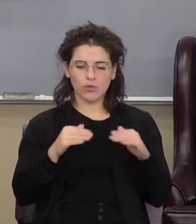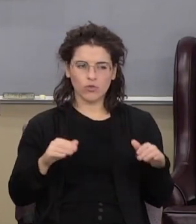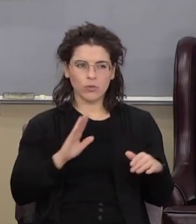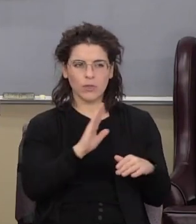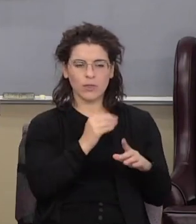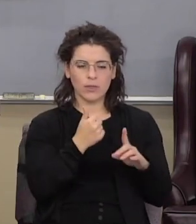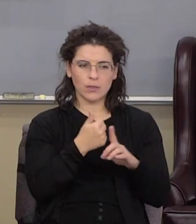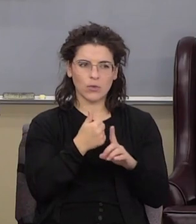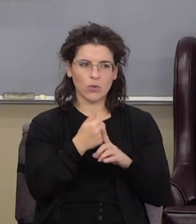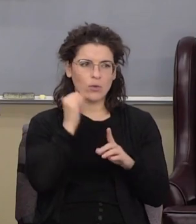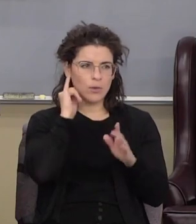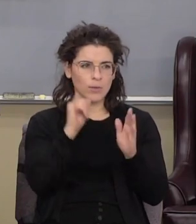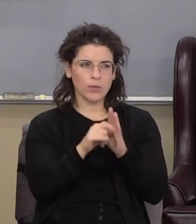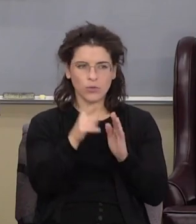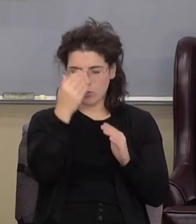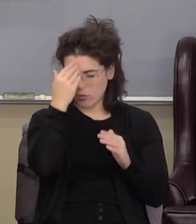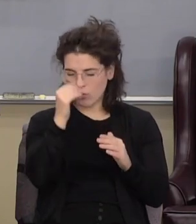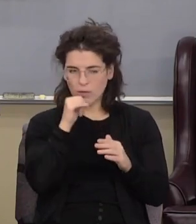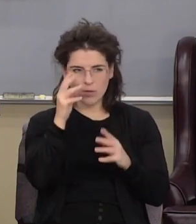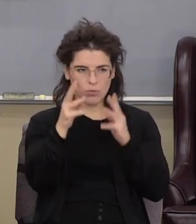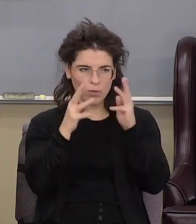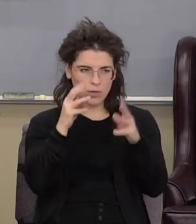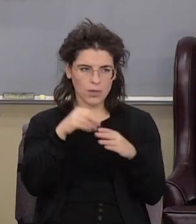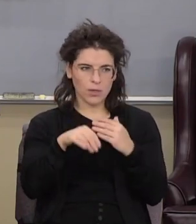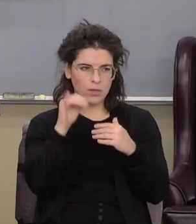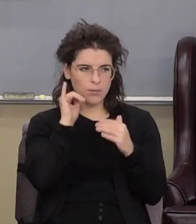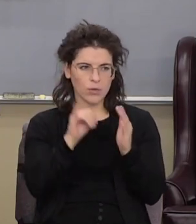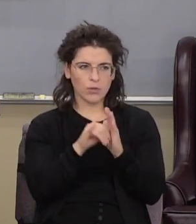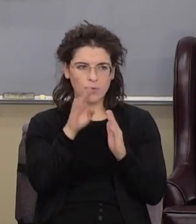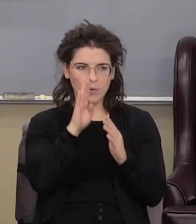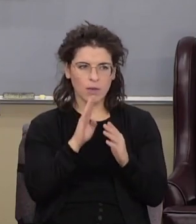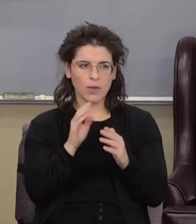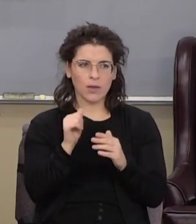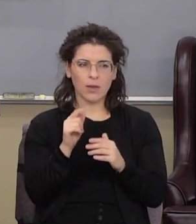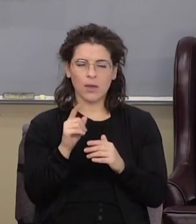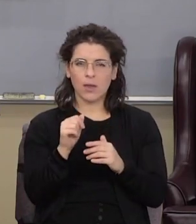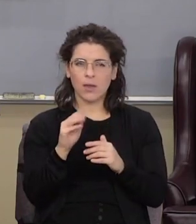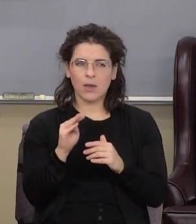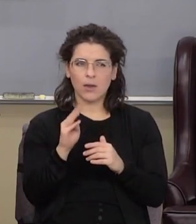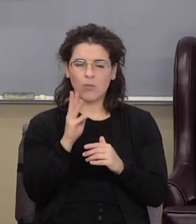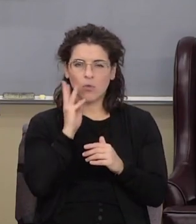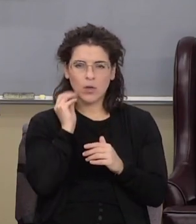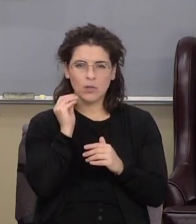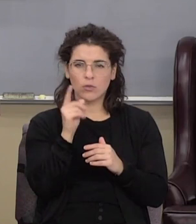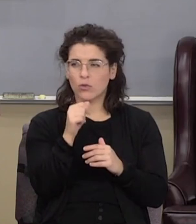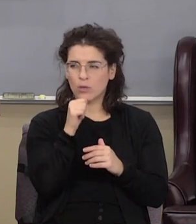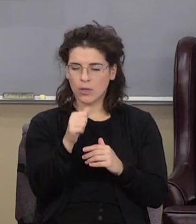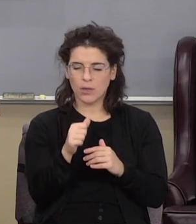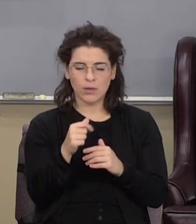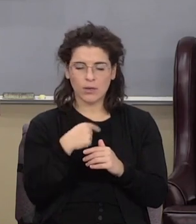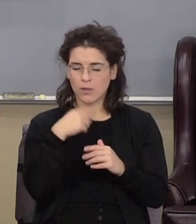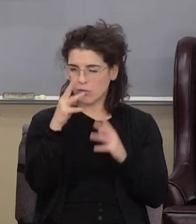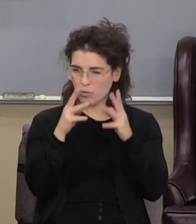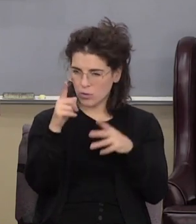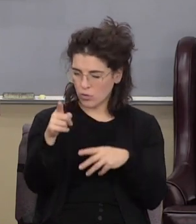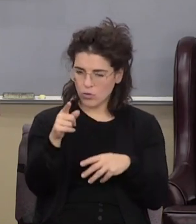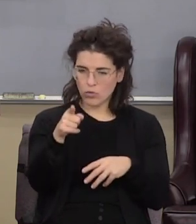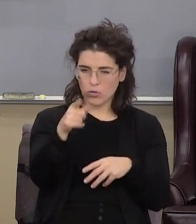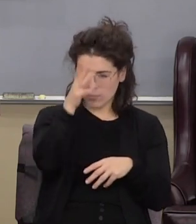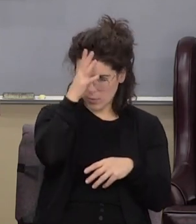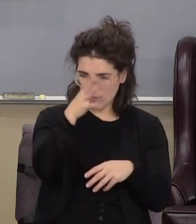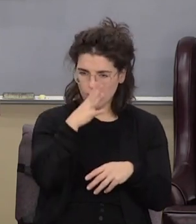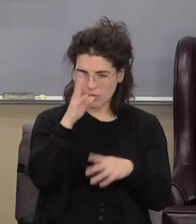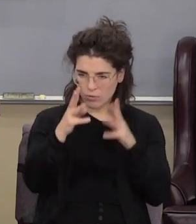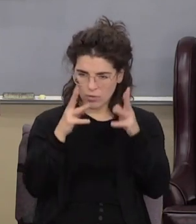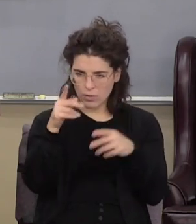did you know you weren't created in the image of God Adam was but you weren't I didn't create you he created Adam your mom and dad created you